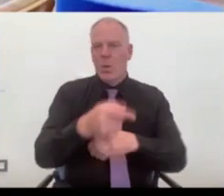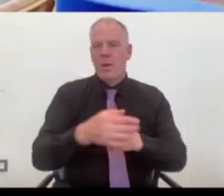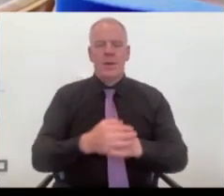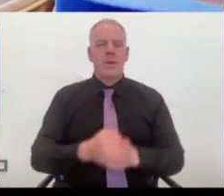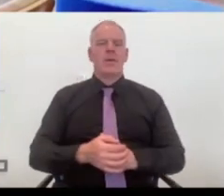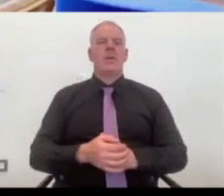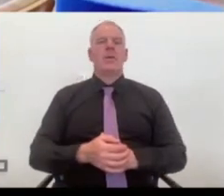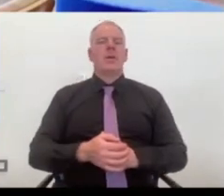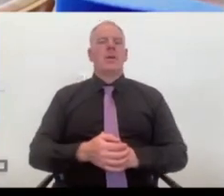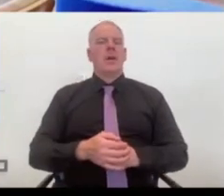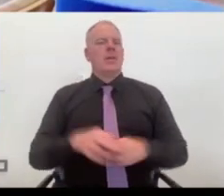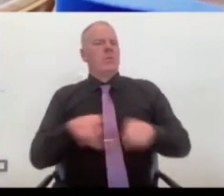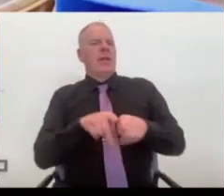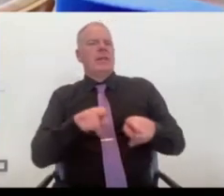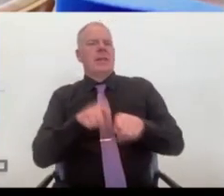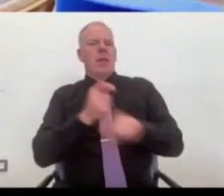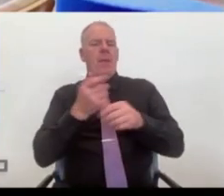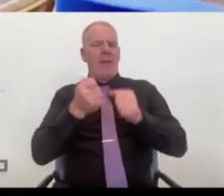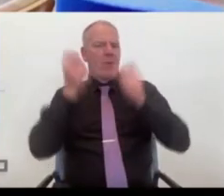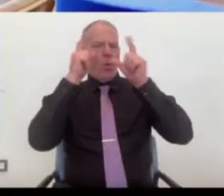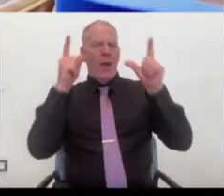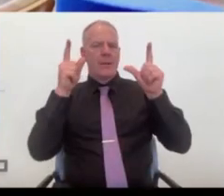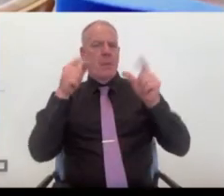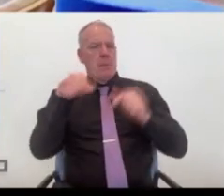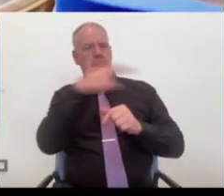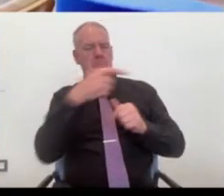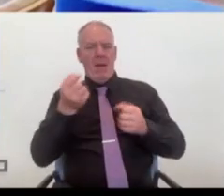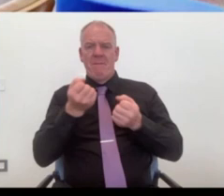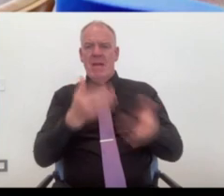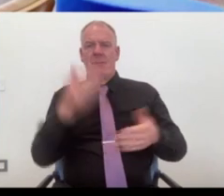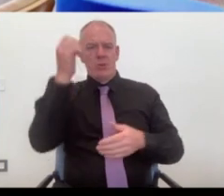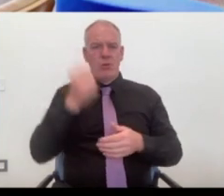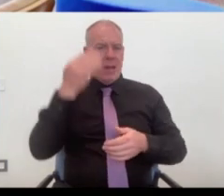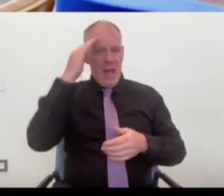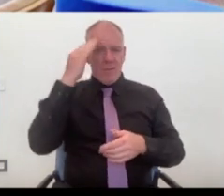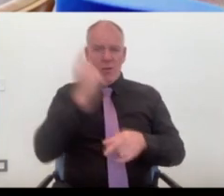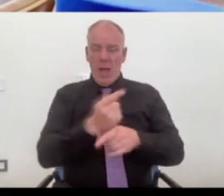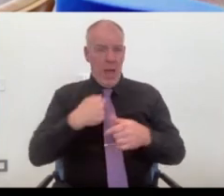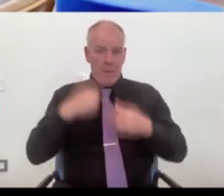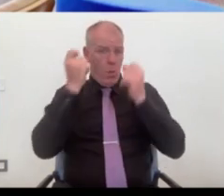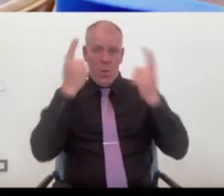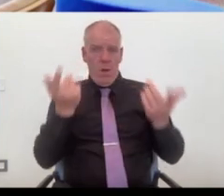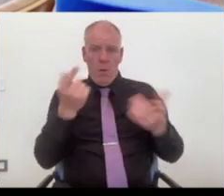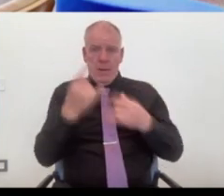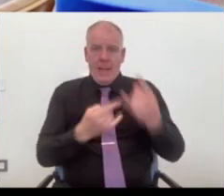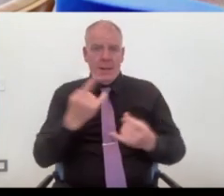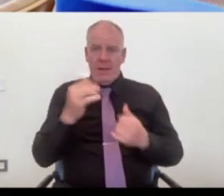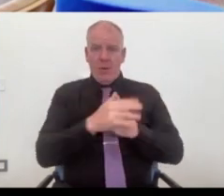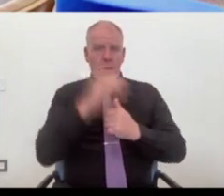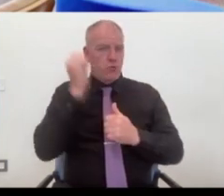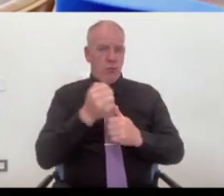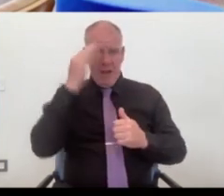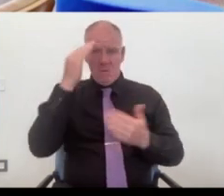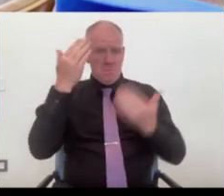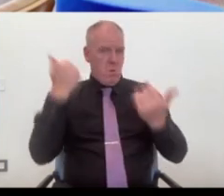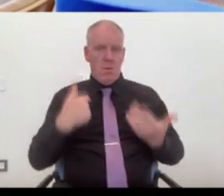awareness. I mean, those platforms may exist, but I'm not overly aware of them. So what I